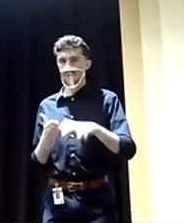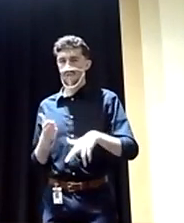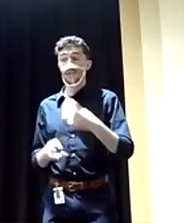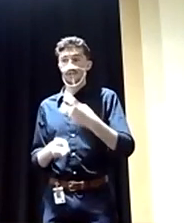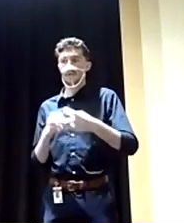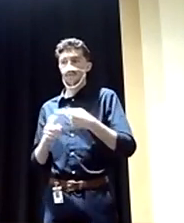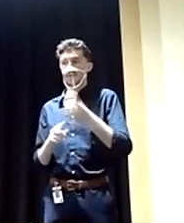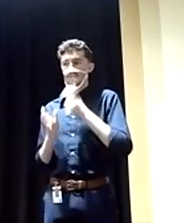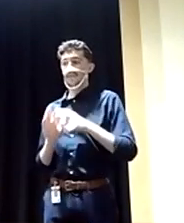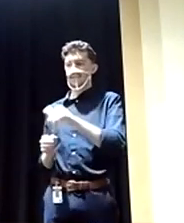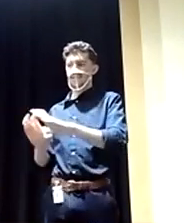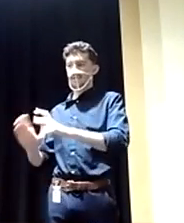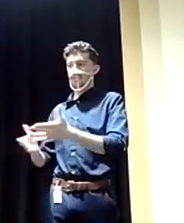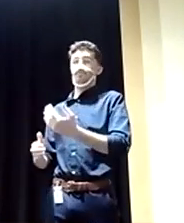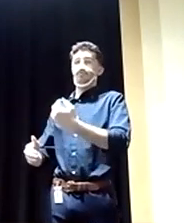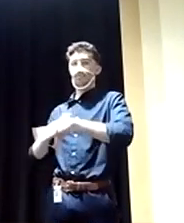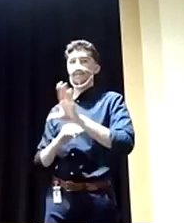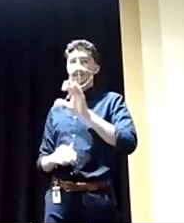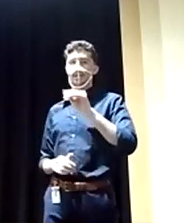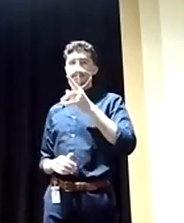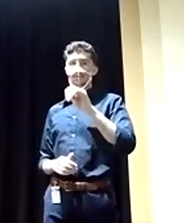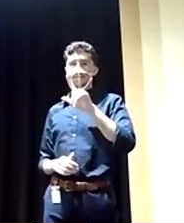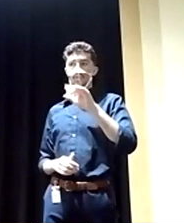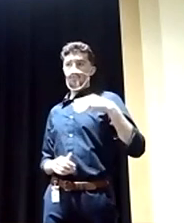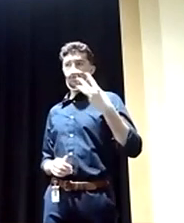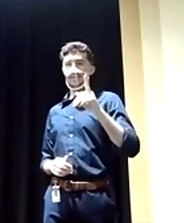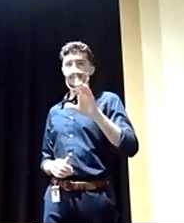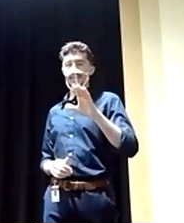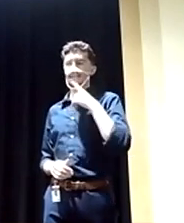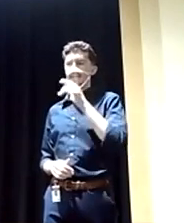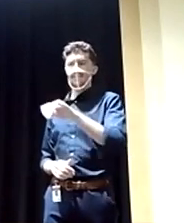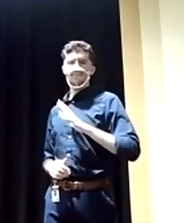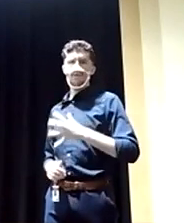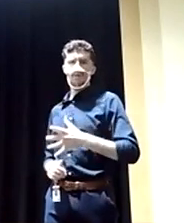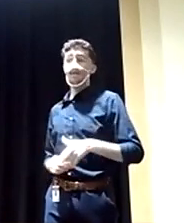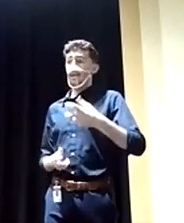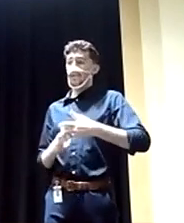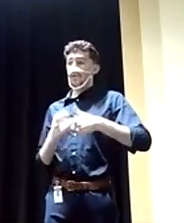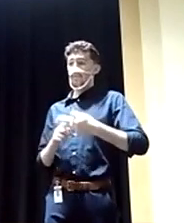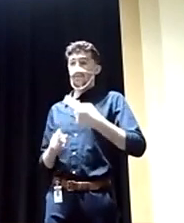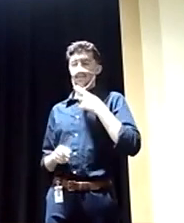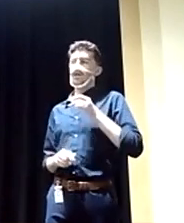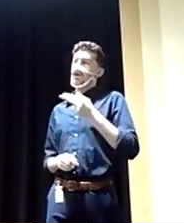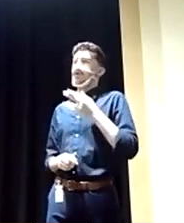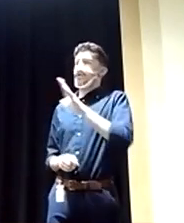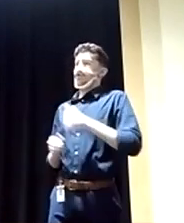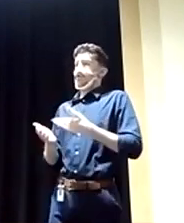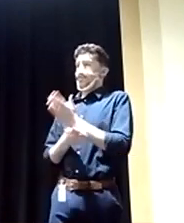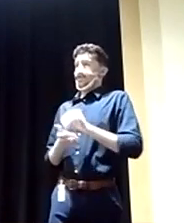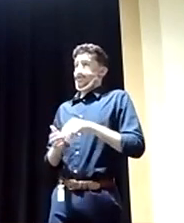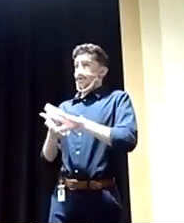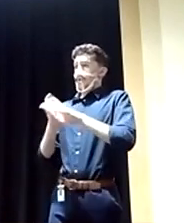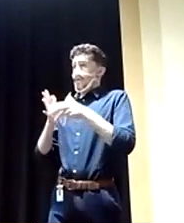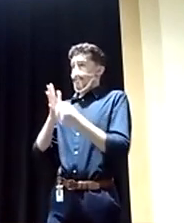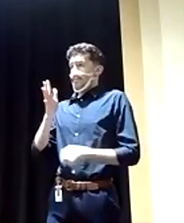the Capitol and your party calls that legitimate political discord. It's hard when you're trying to rob women of their reproductive freedom and right to abortion as